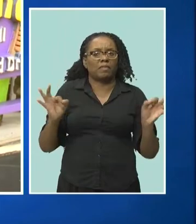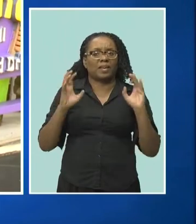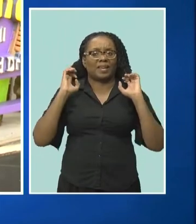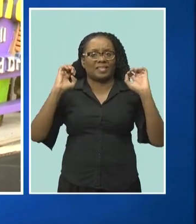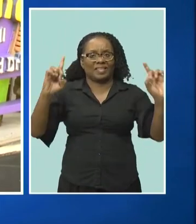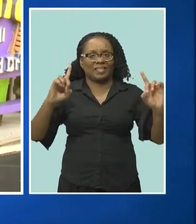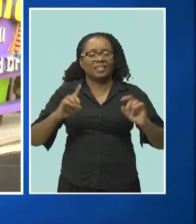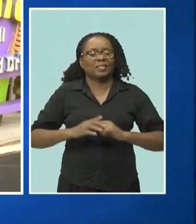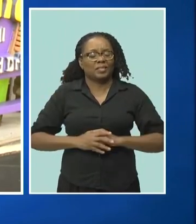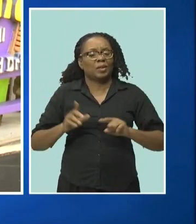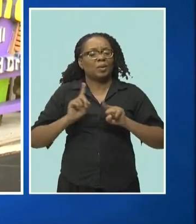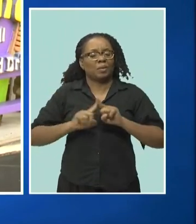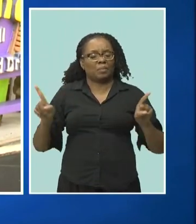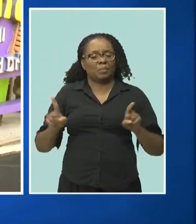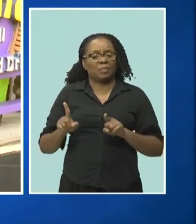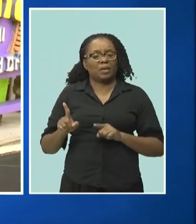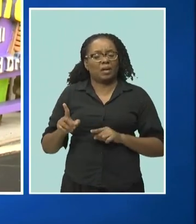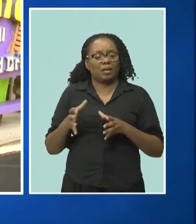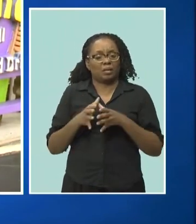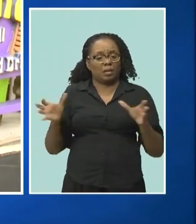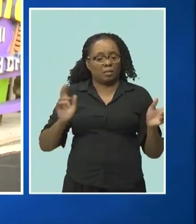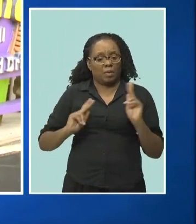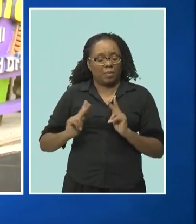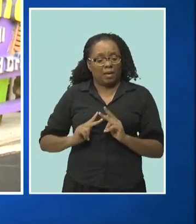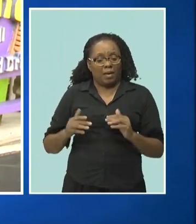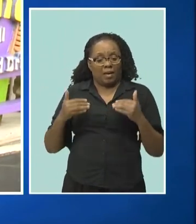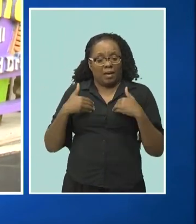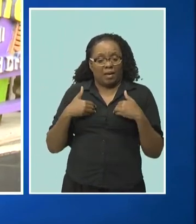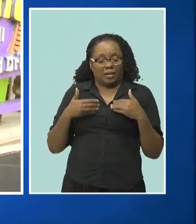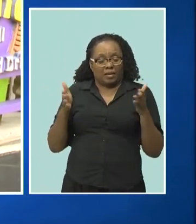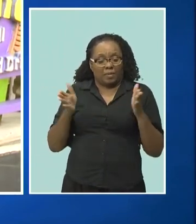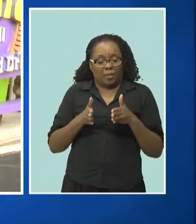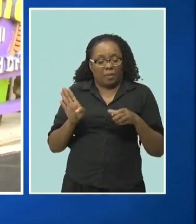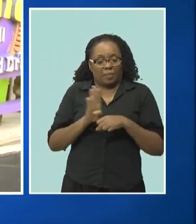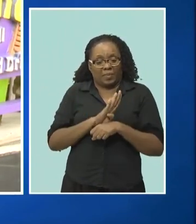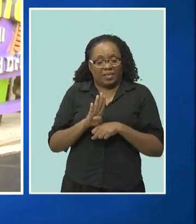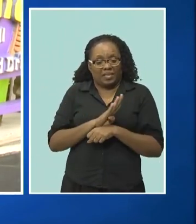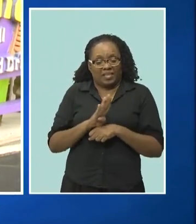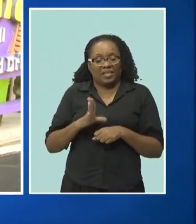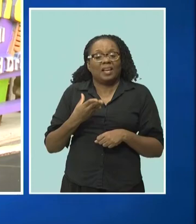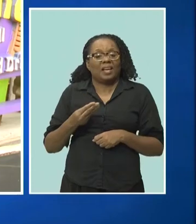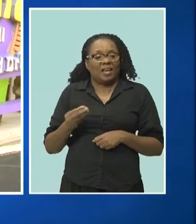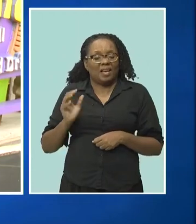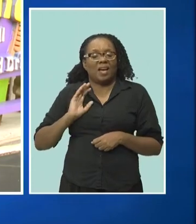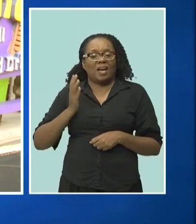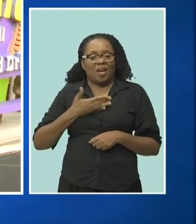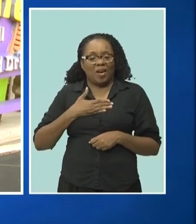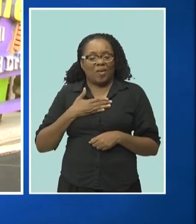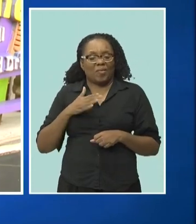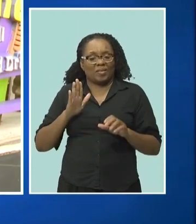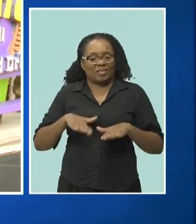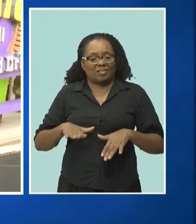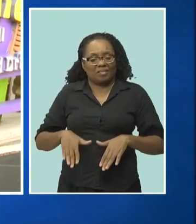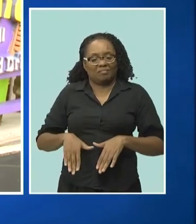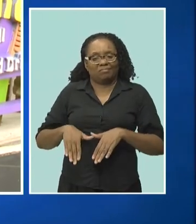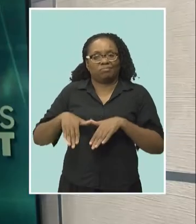training ground or the conduit through which our children can become entrepreneurs, accountants.